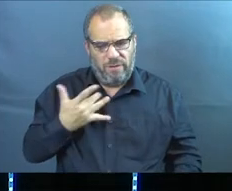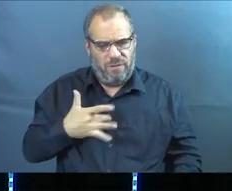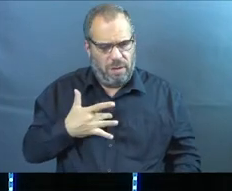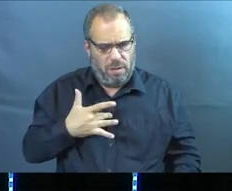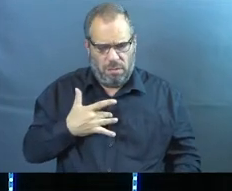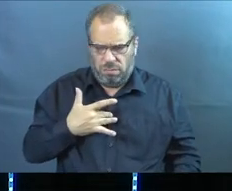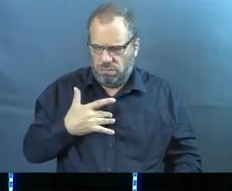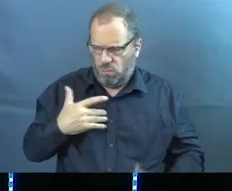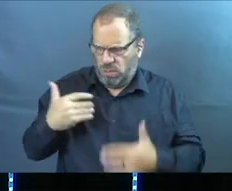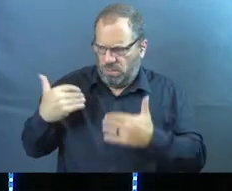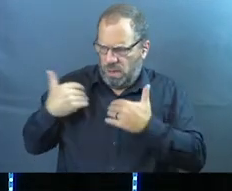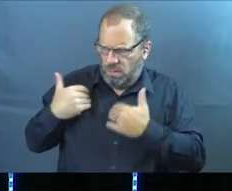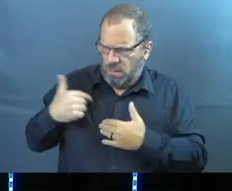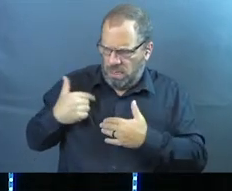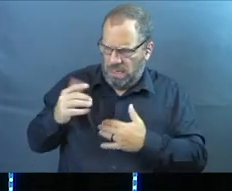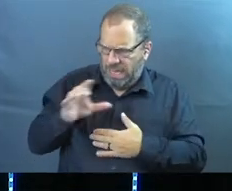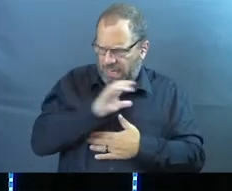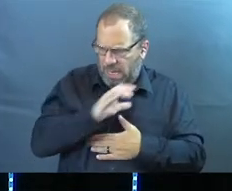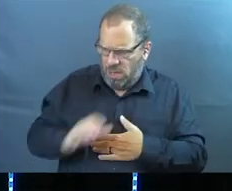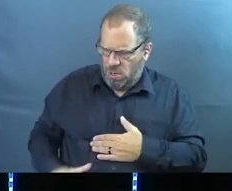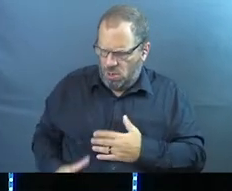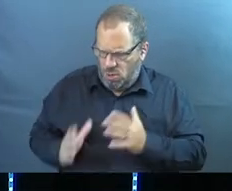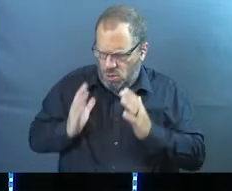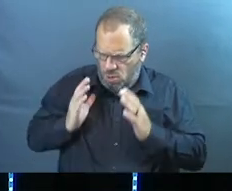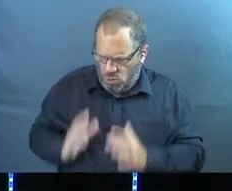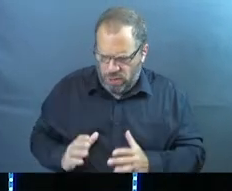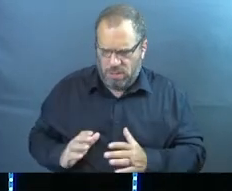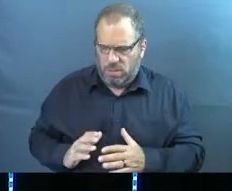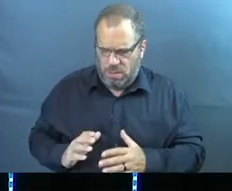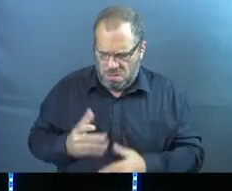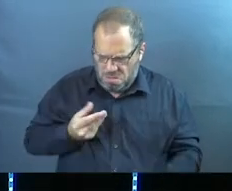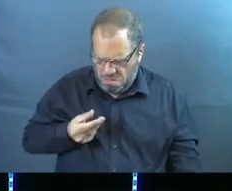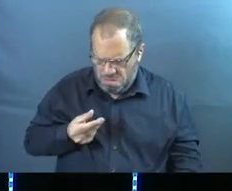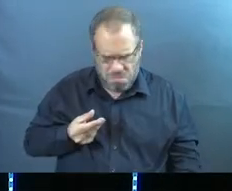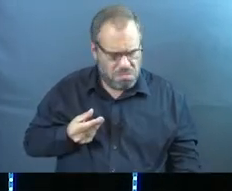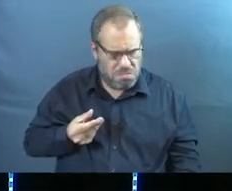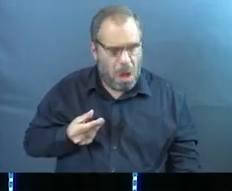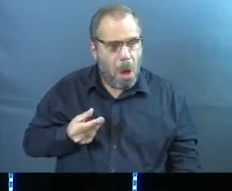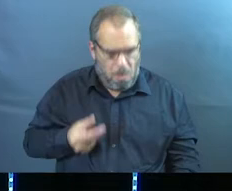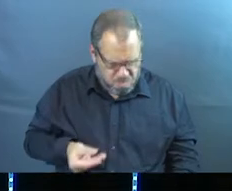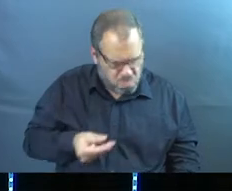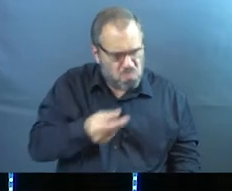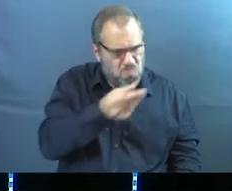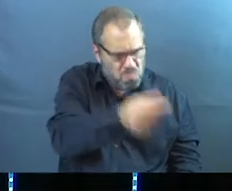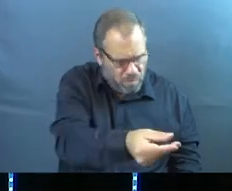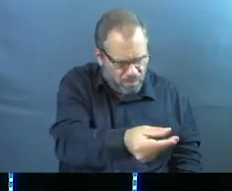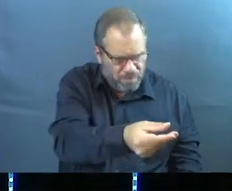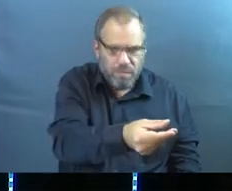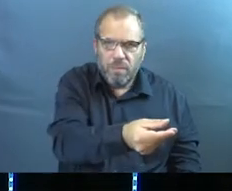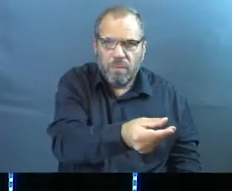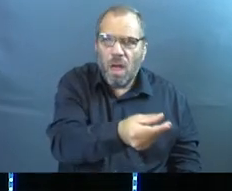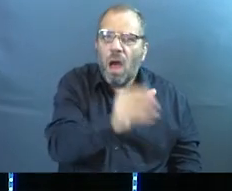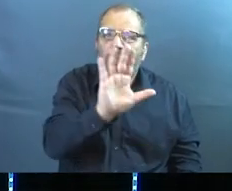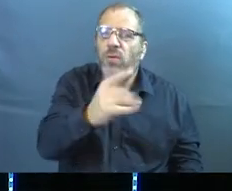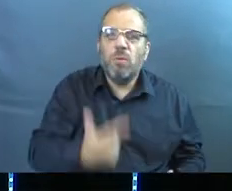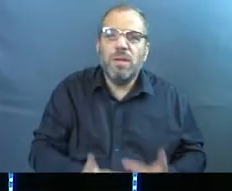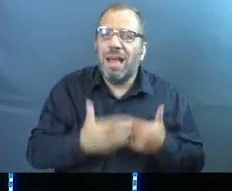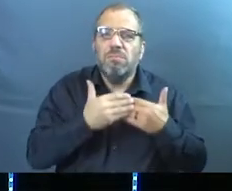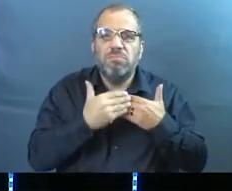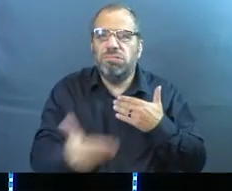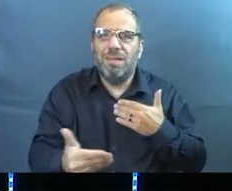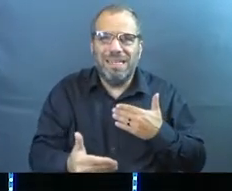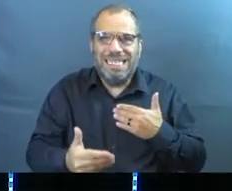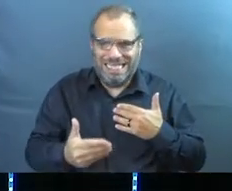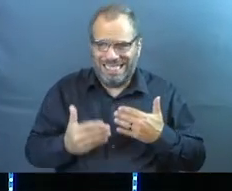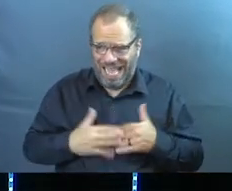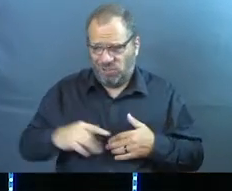responsibility as a Christian today to give it to somebody else across your whole life. not